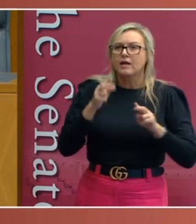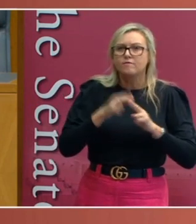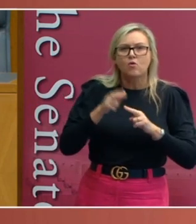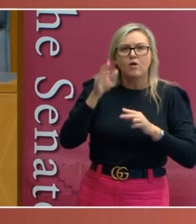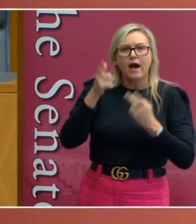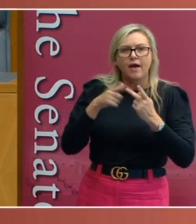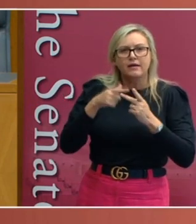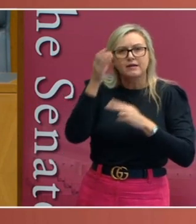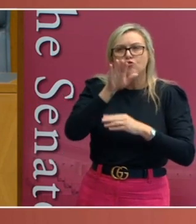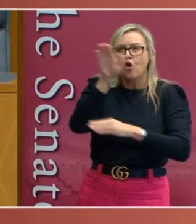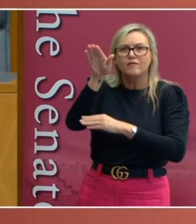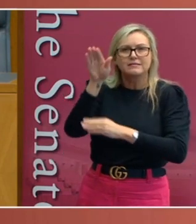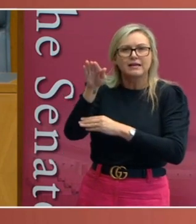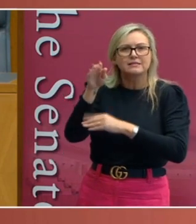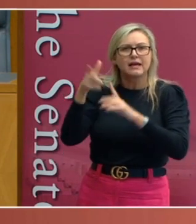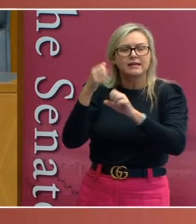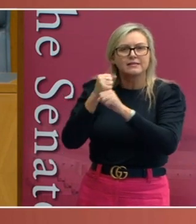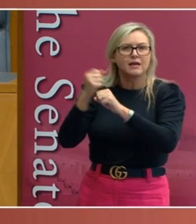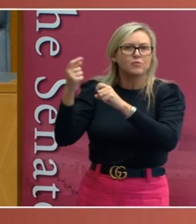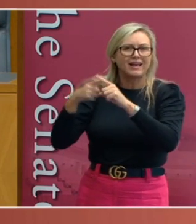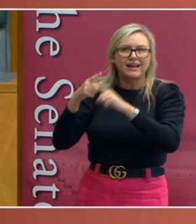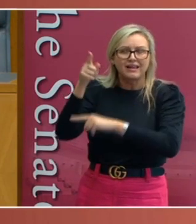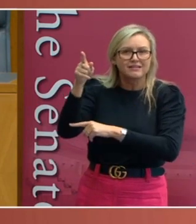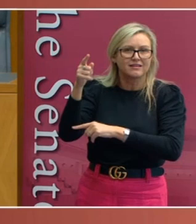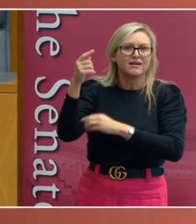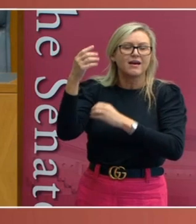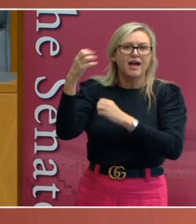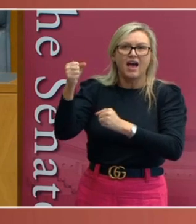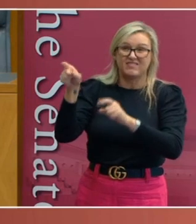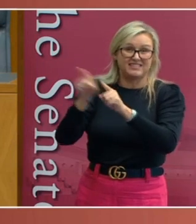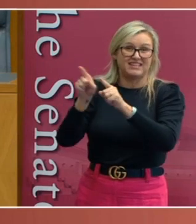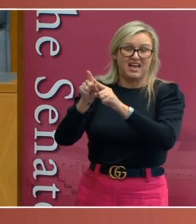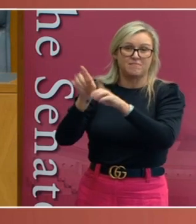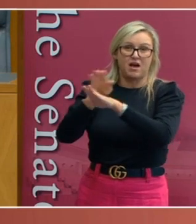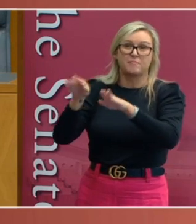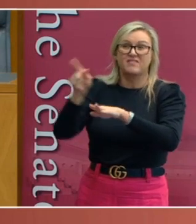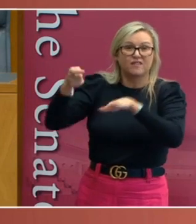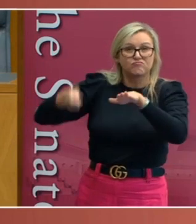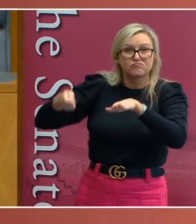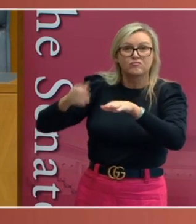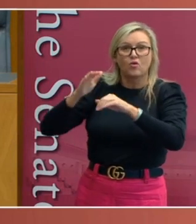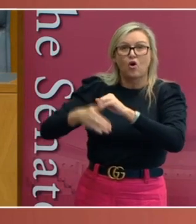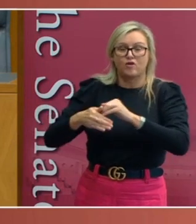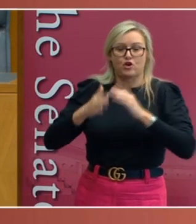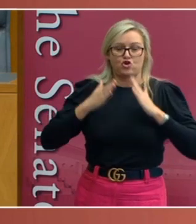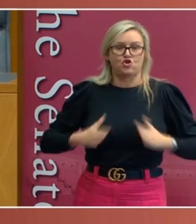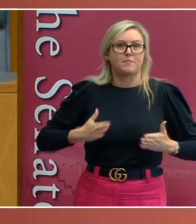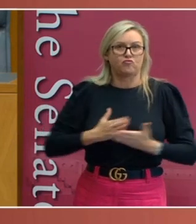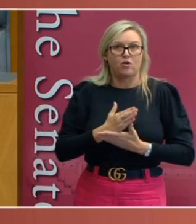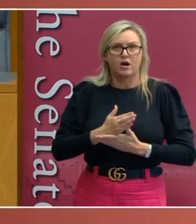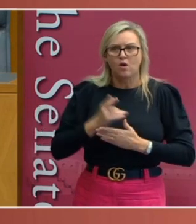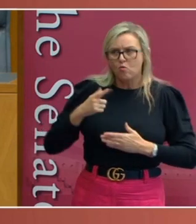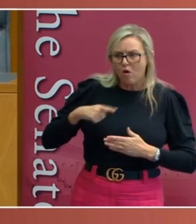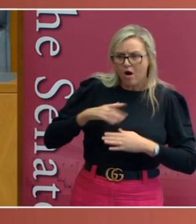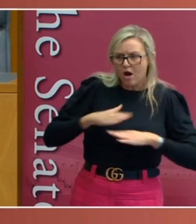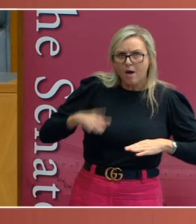Kingdom about freedom of movement, etc., which relies on the European Convention of Human Rights, it still comes down